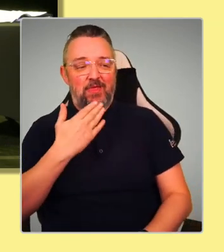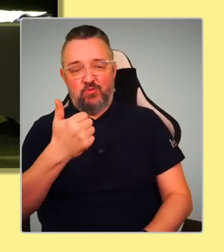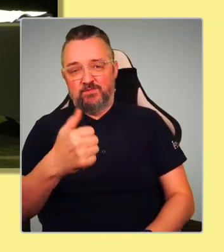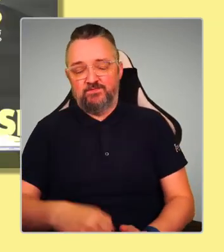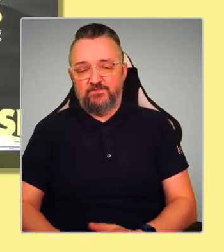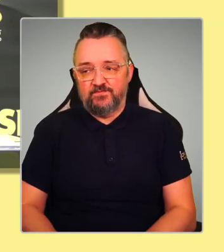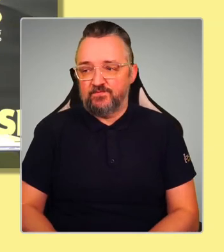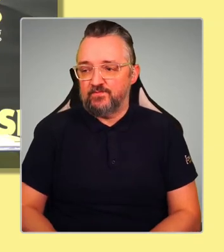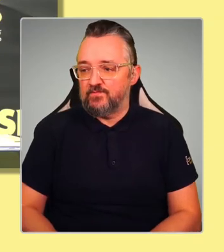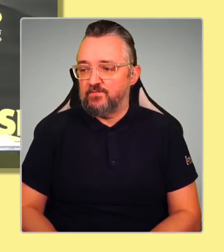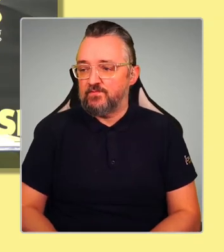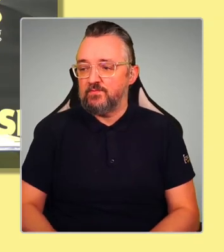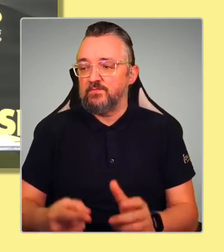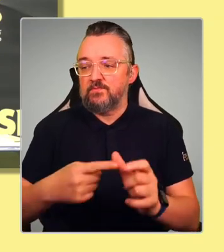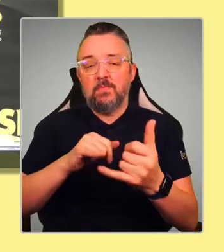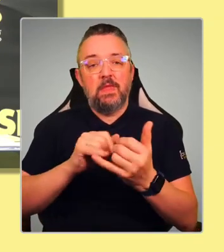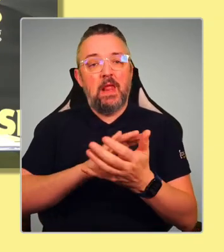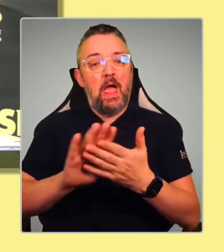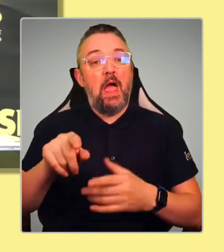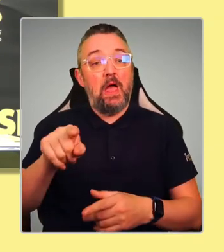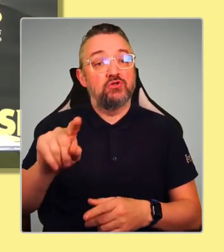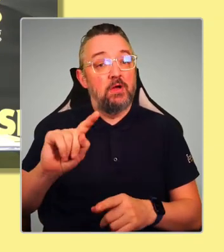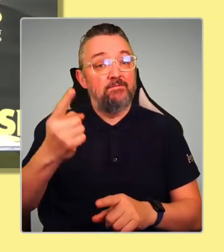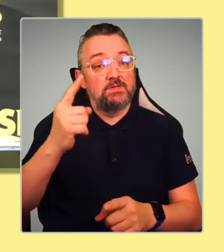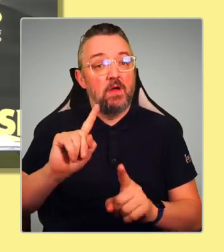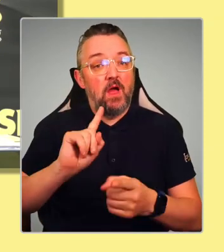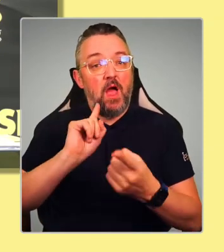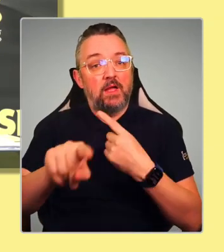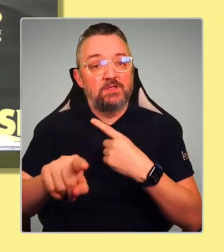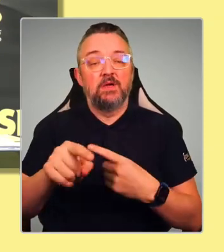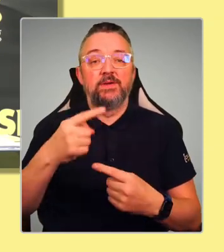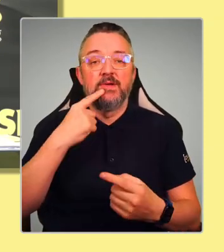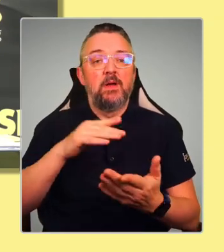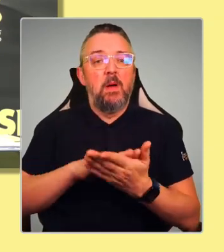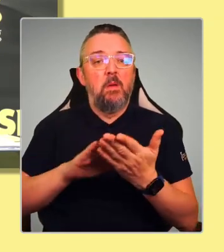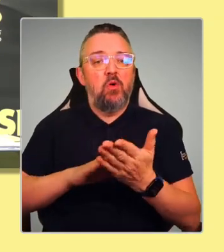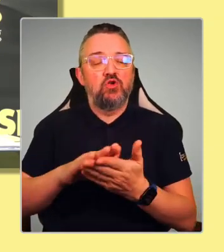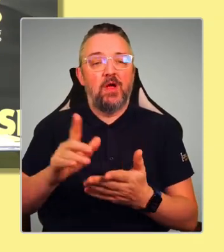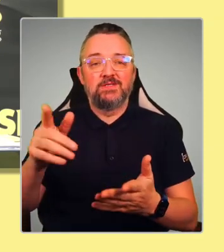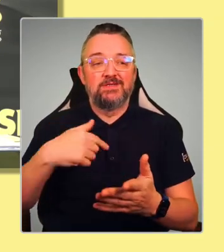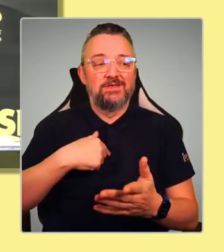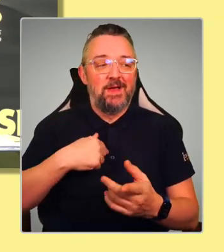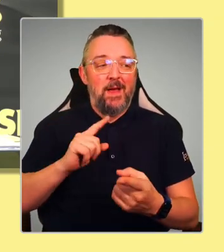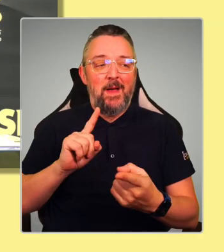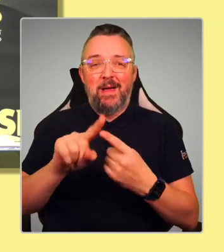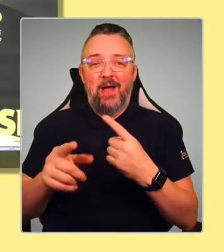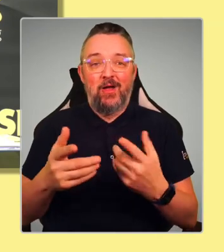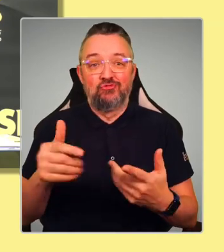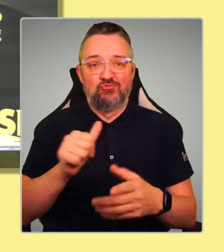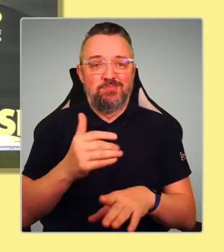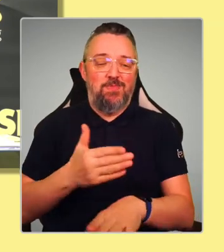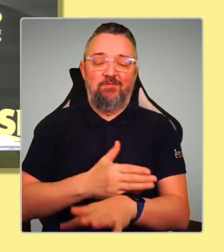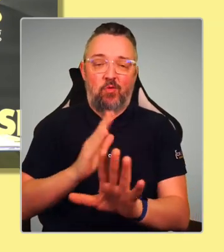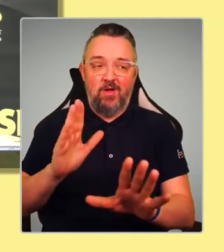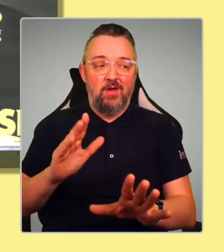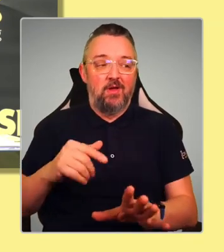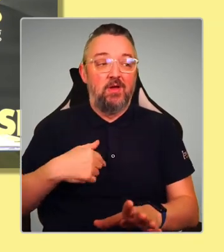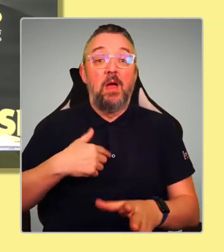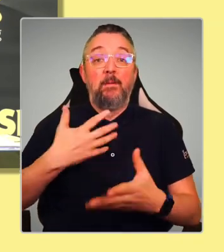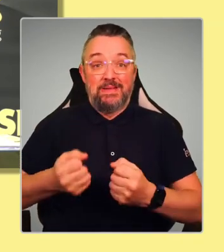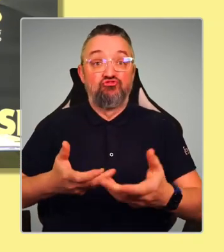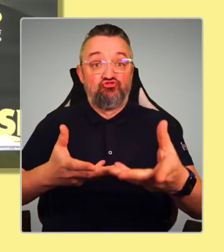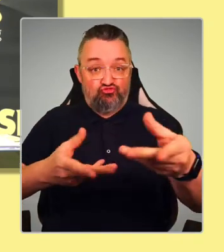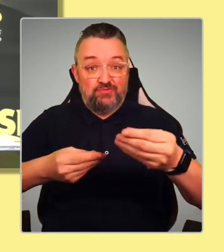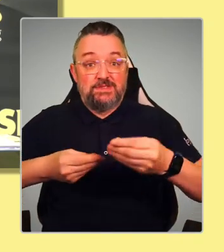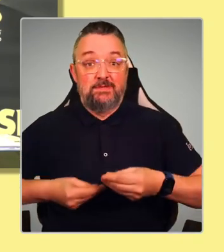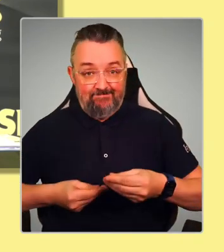Ash, your first answer? Yeah, I apologize, we haven't managed to get back to you sooner. We have received it, but as you can